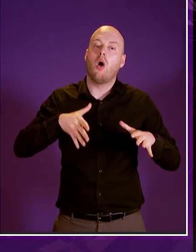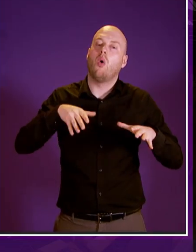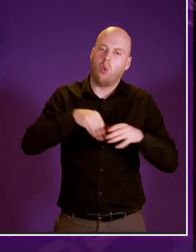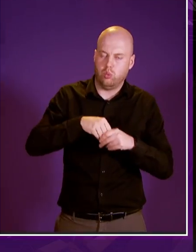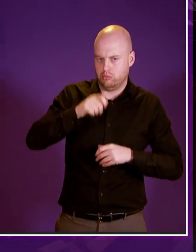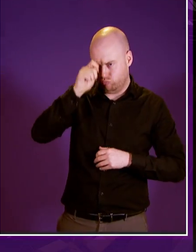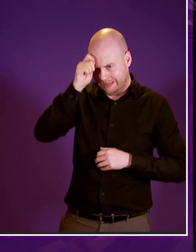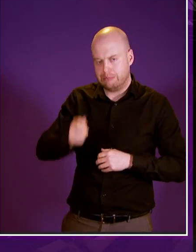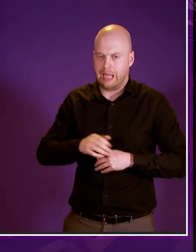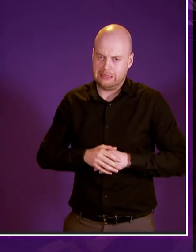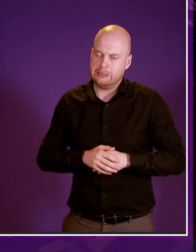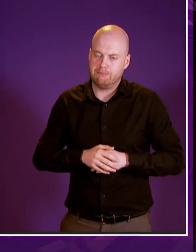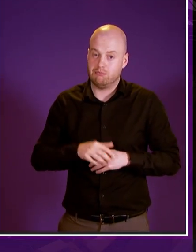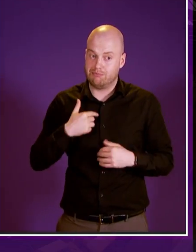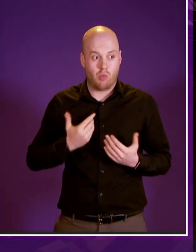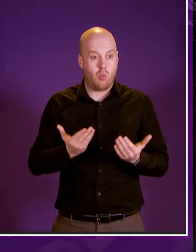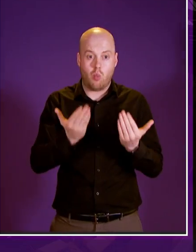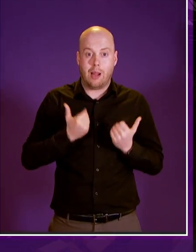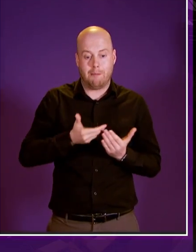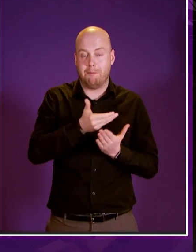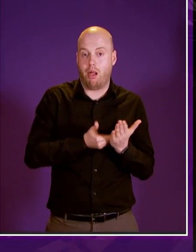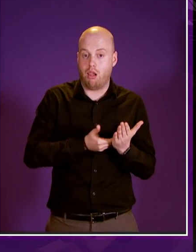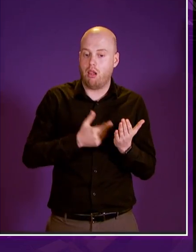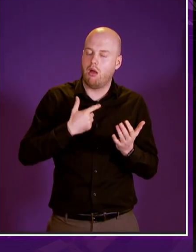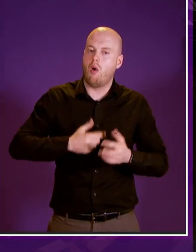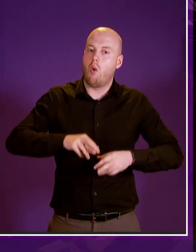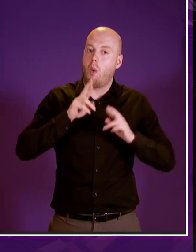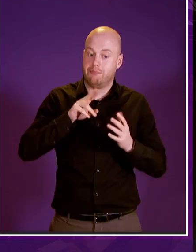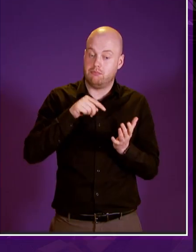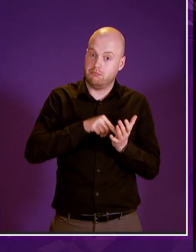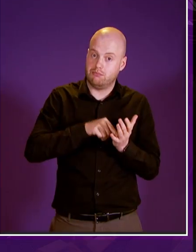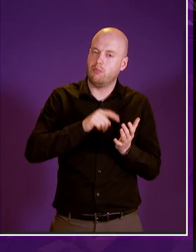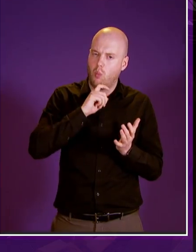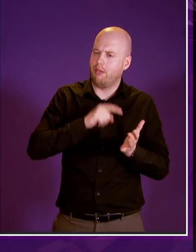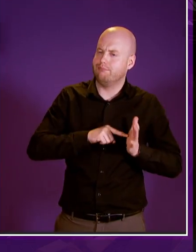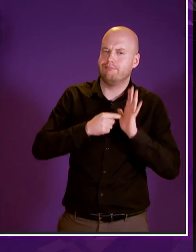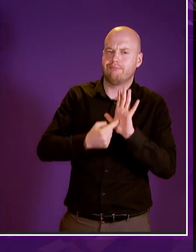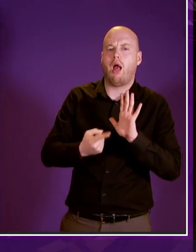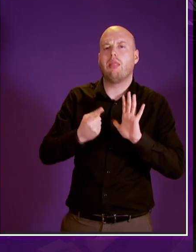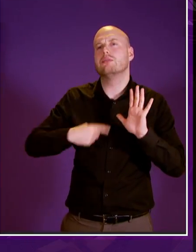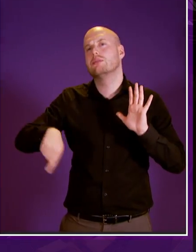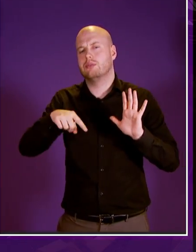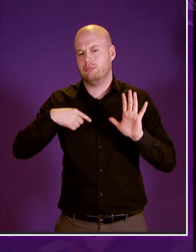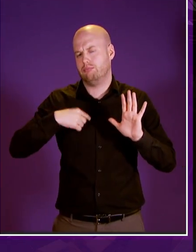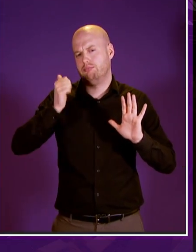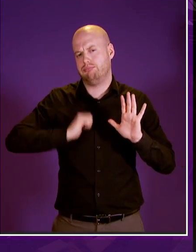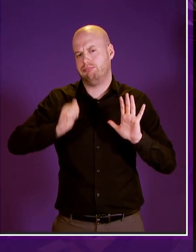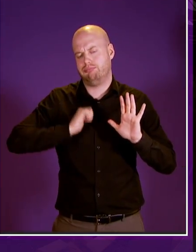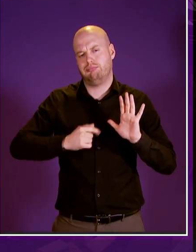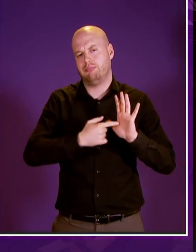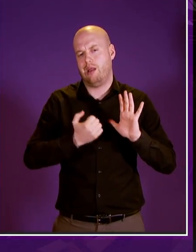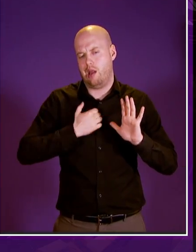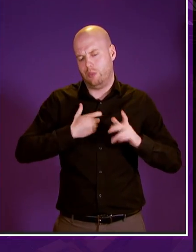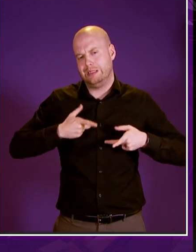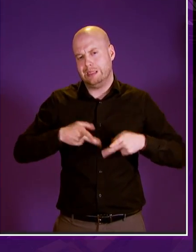and i welcome it and i hope it will be a beacon to other legislators as to how our citizens should be respected and how